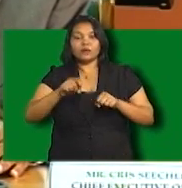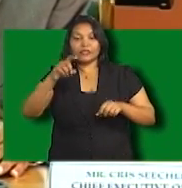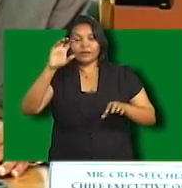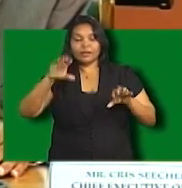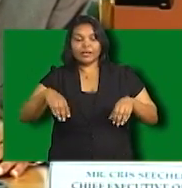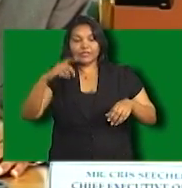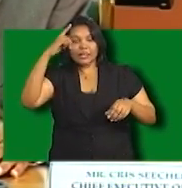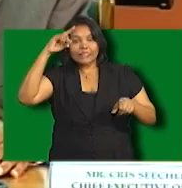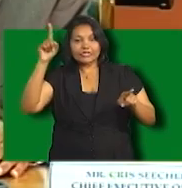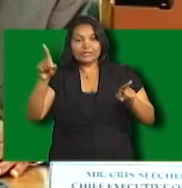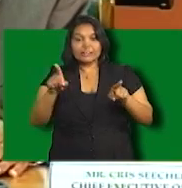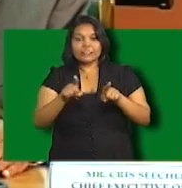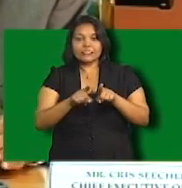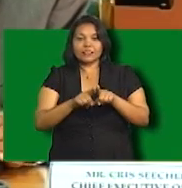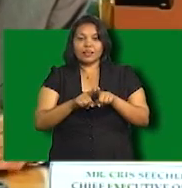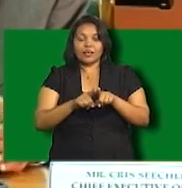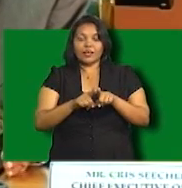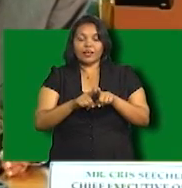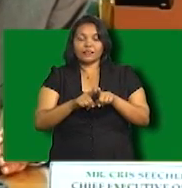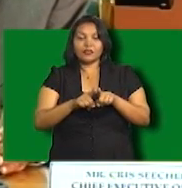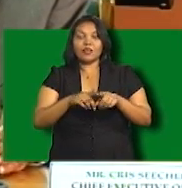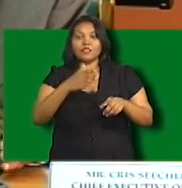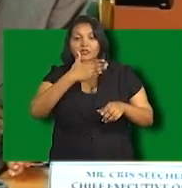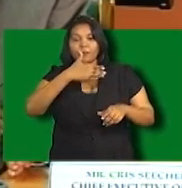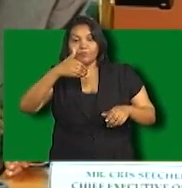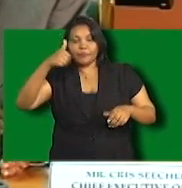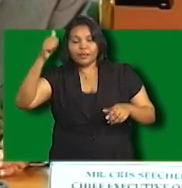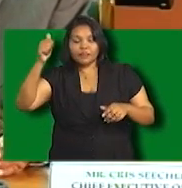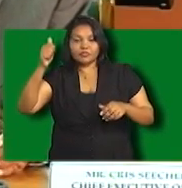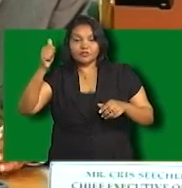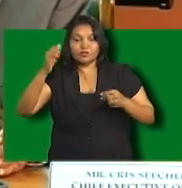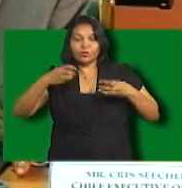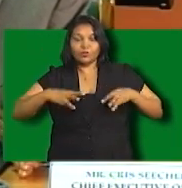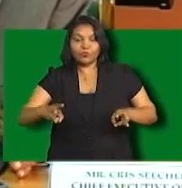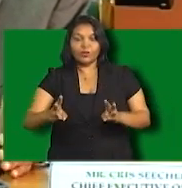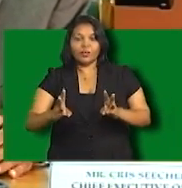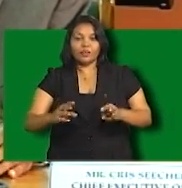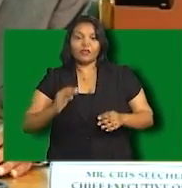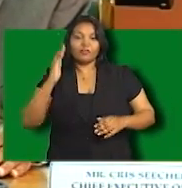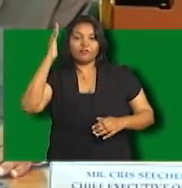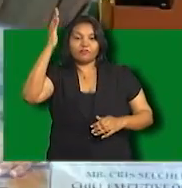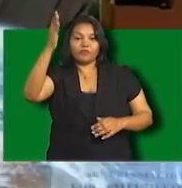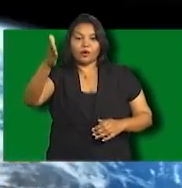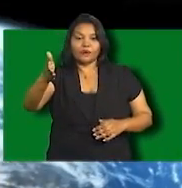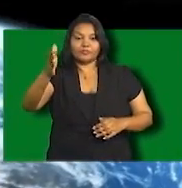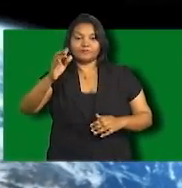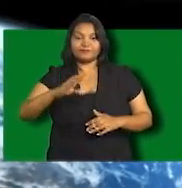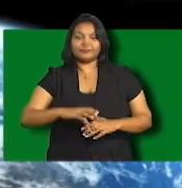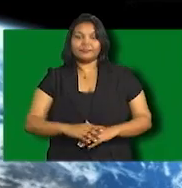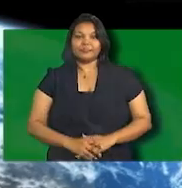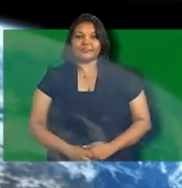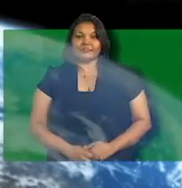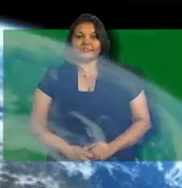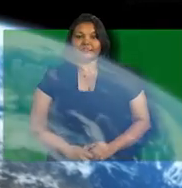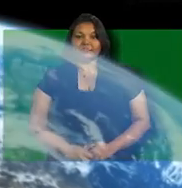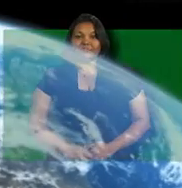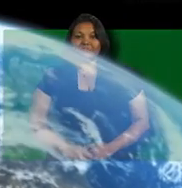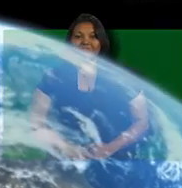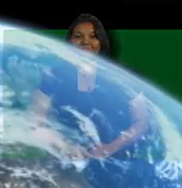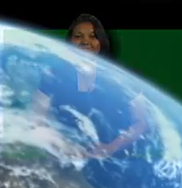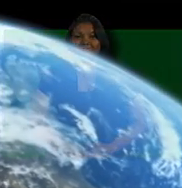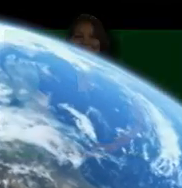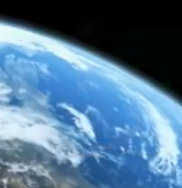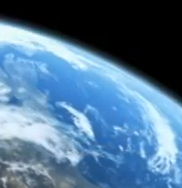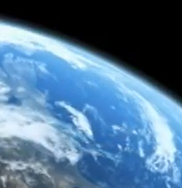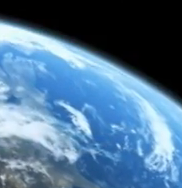players, in order that the final decision is taken on how we pursue this matter. Thank you very much. Thank